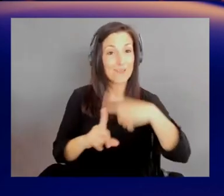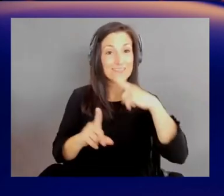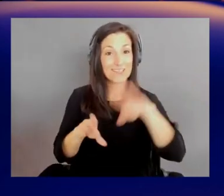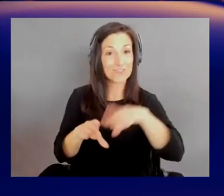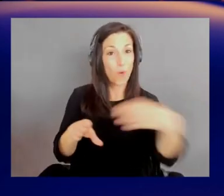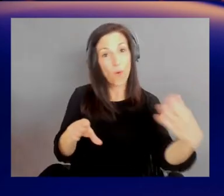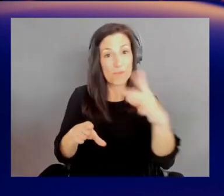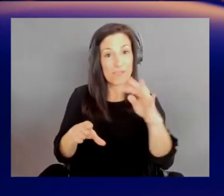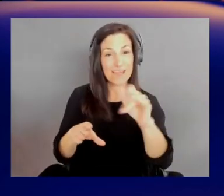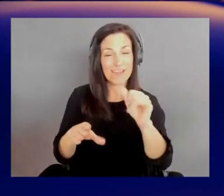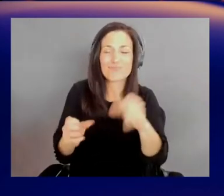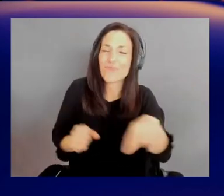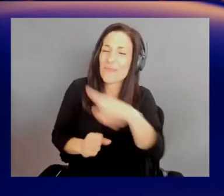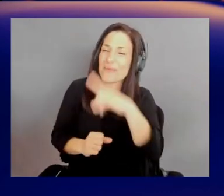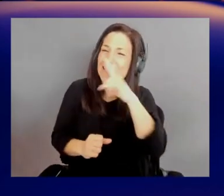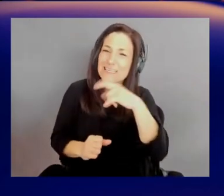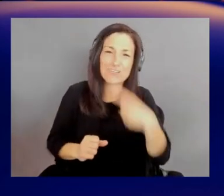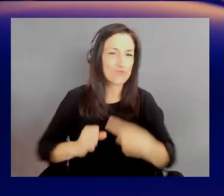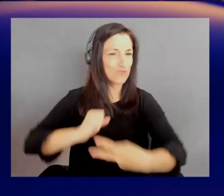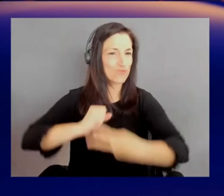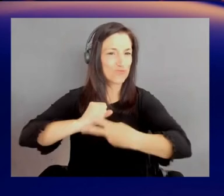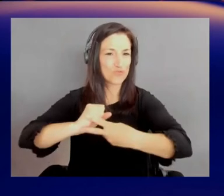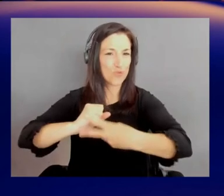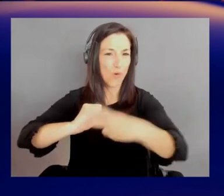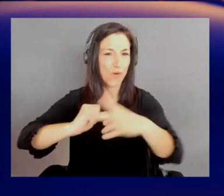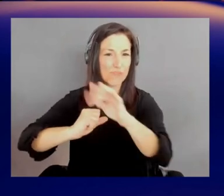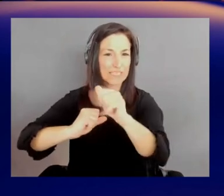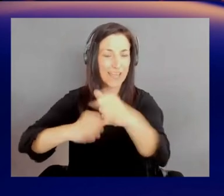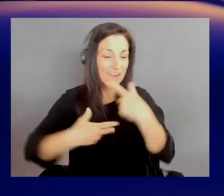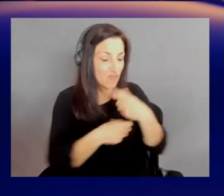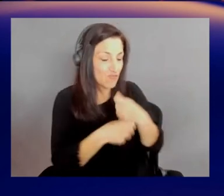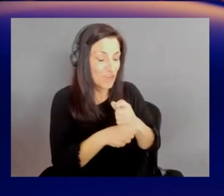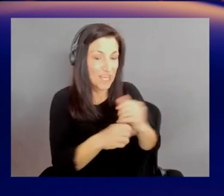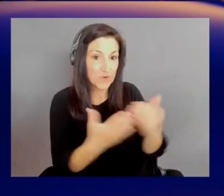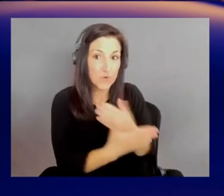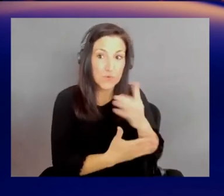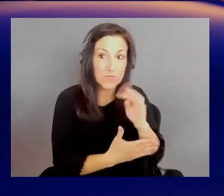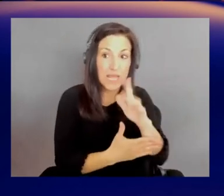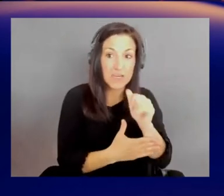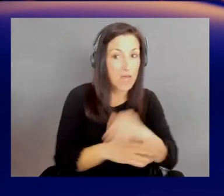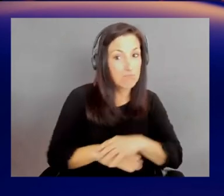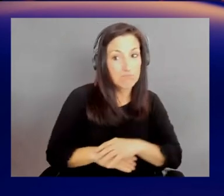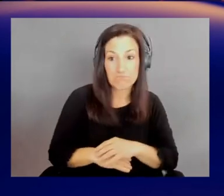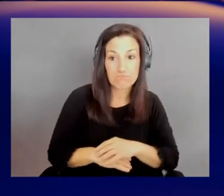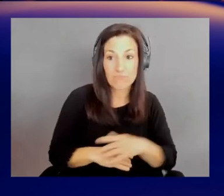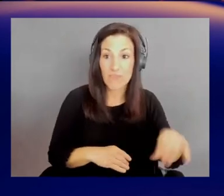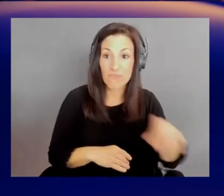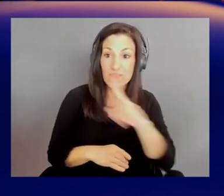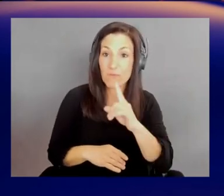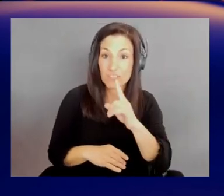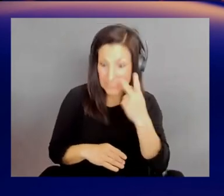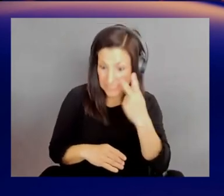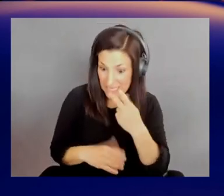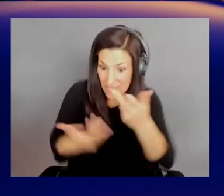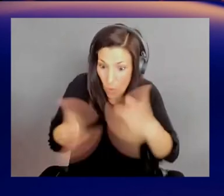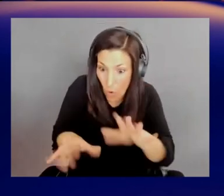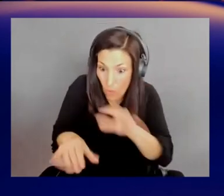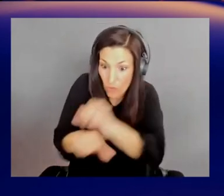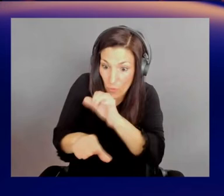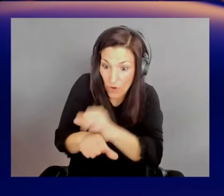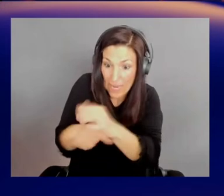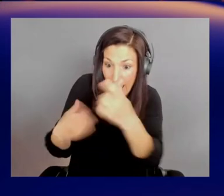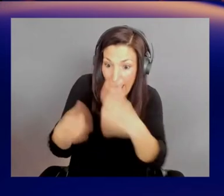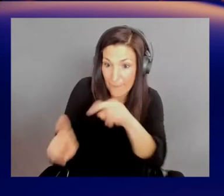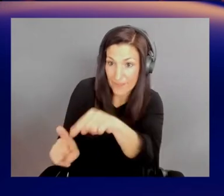store the data. They weren't having to make new data. They were just standing on the shoulders of giants. That's fantastic. Yeah, yeah.